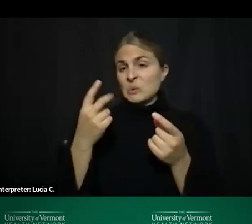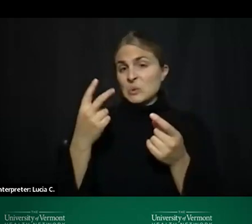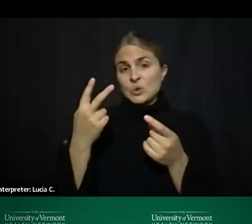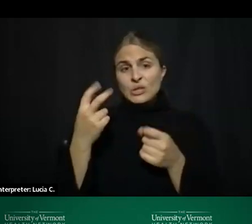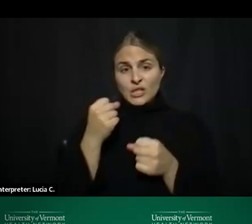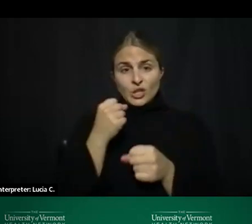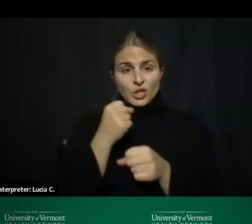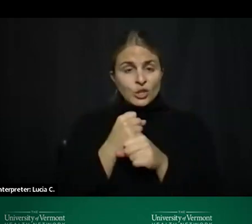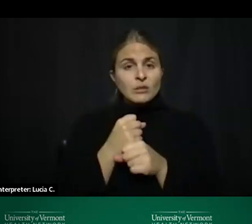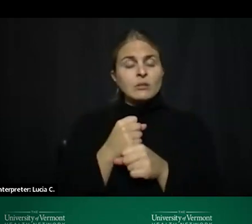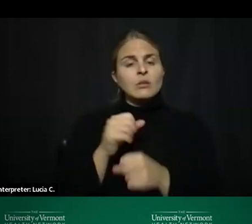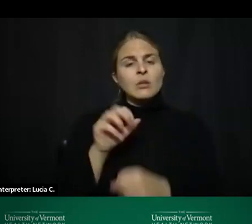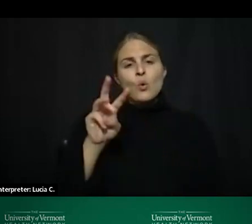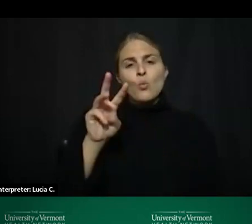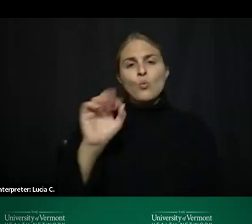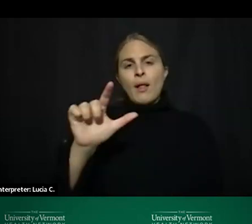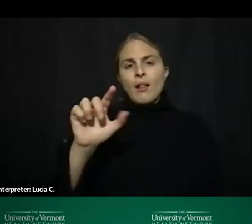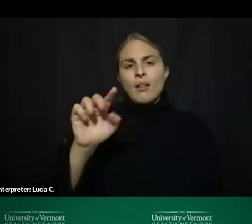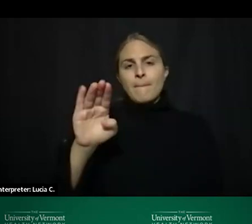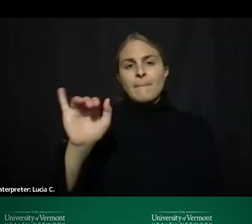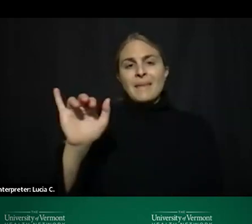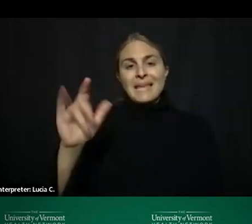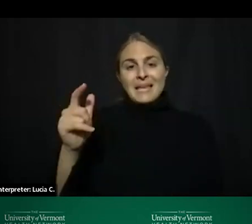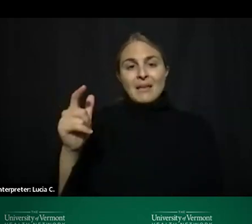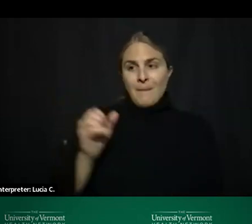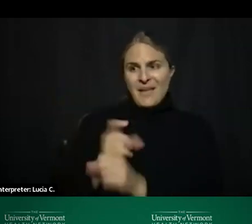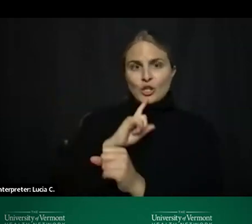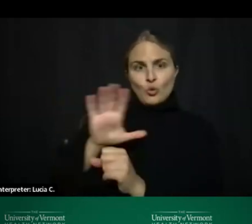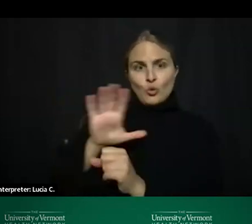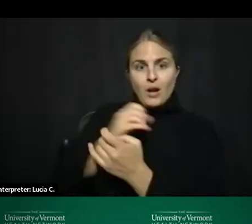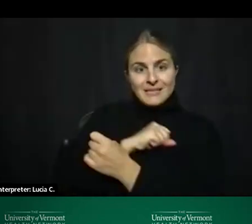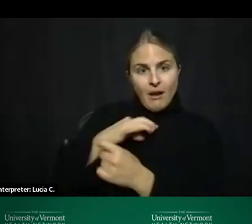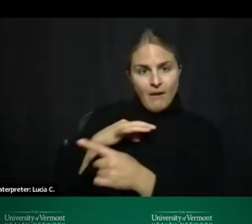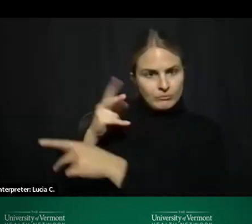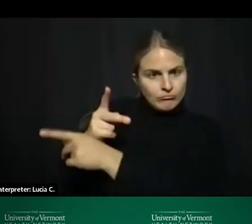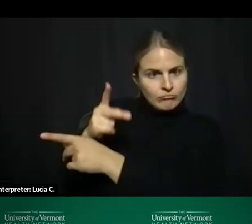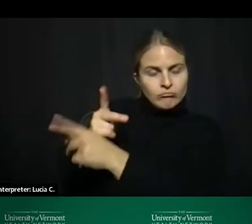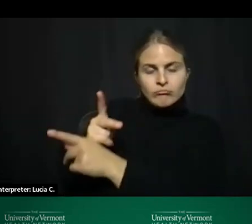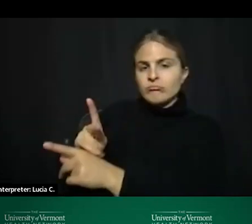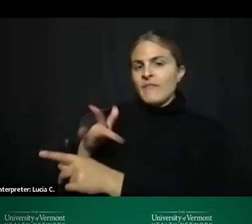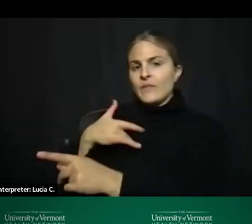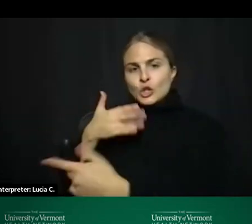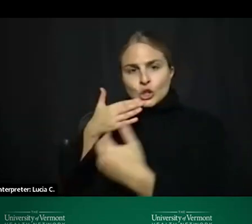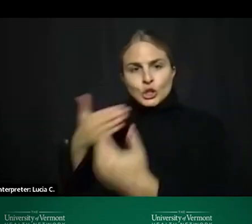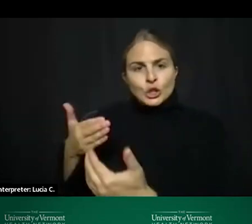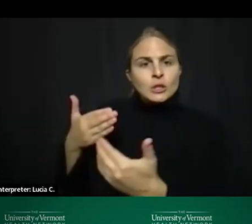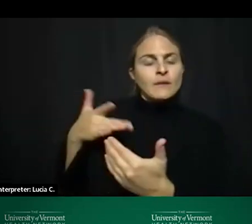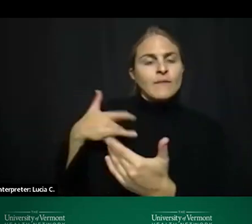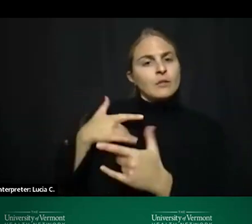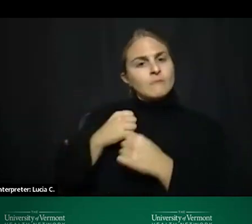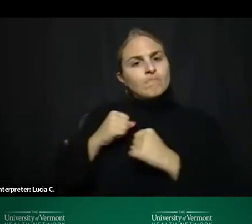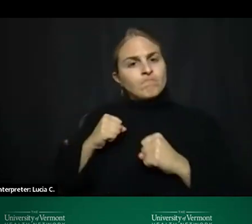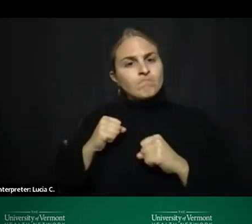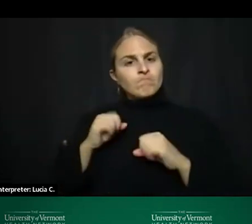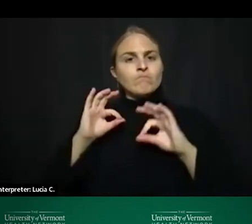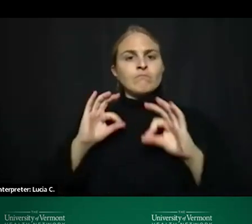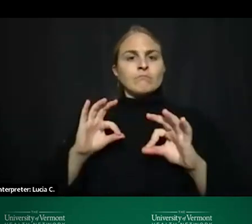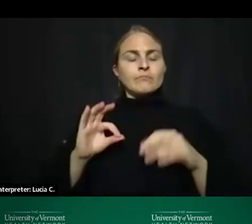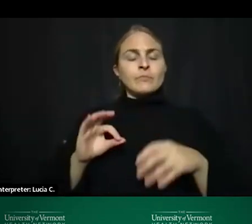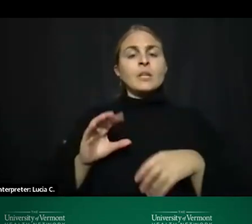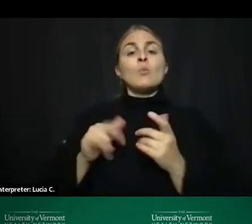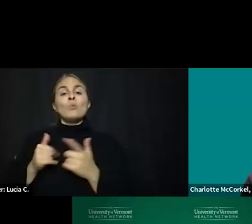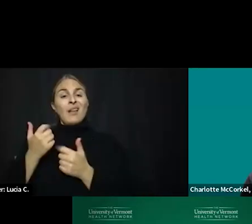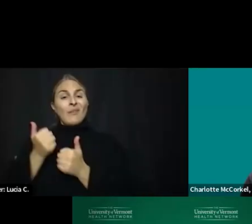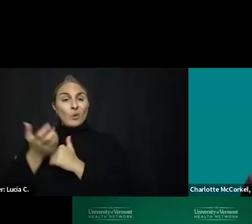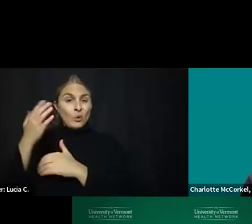the well-being of the staff has been at the forefront uh when i i think when everybody has